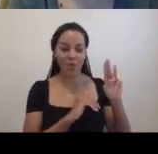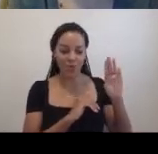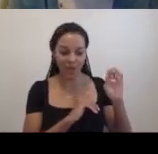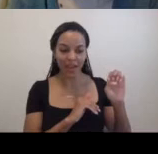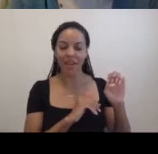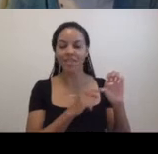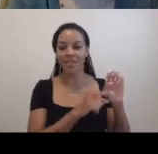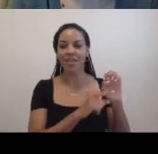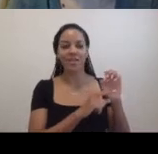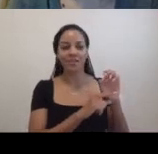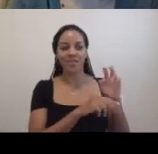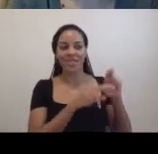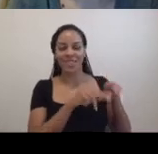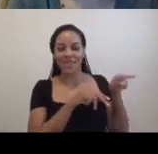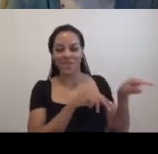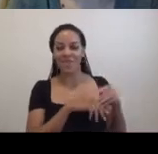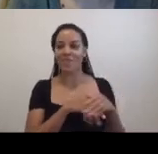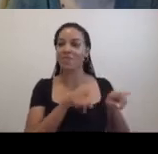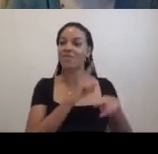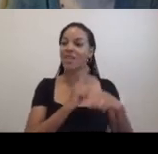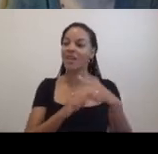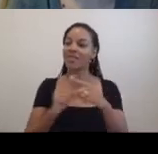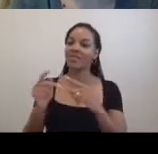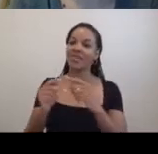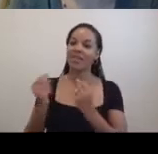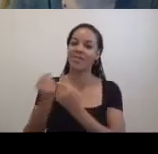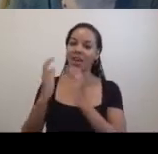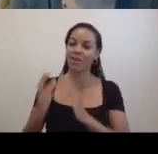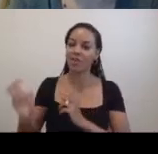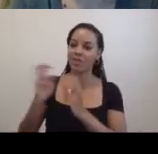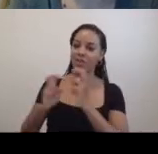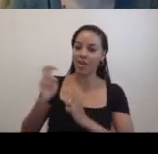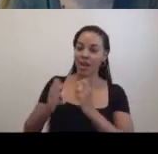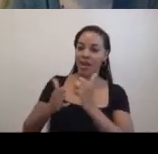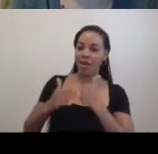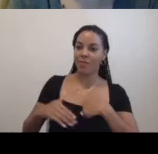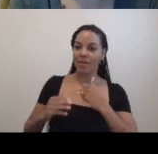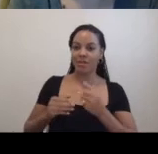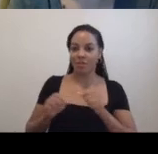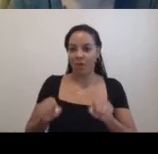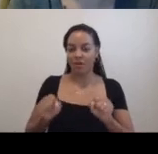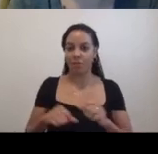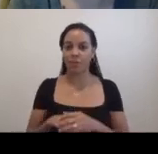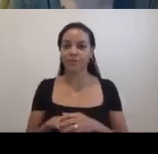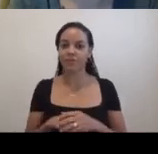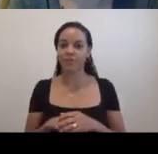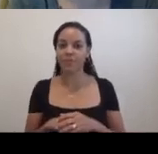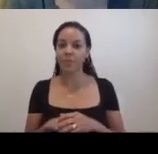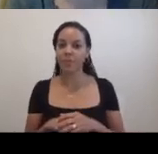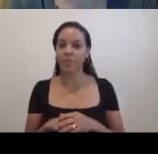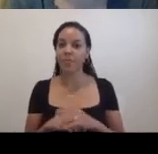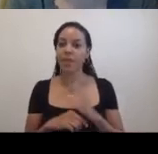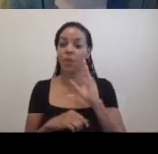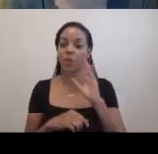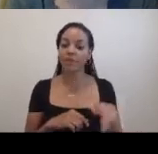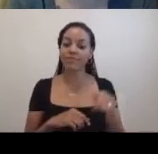and funders who make our work possible. Before I turn it over to Carrie Conte, a trusted colleague and friend who will introduce Rethinking